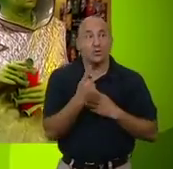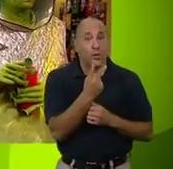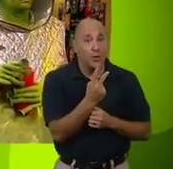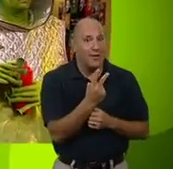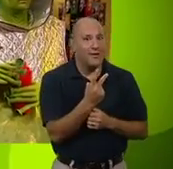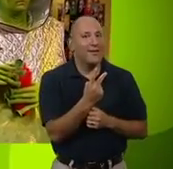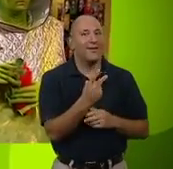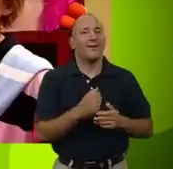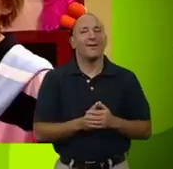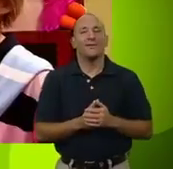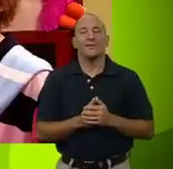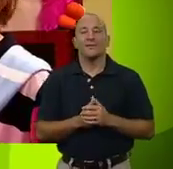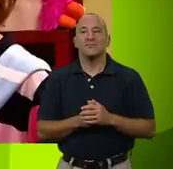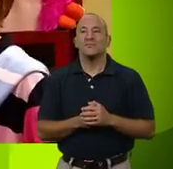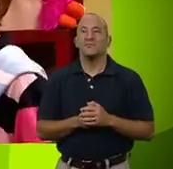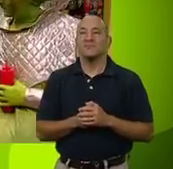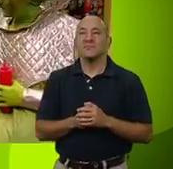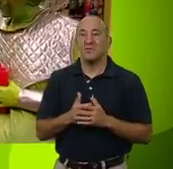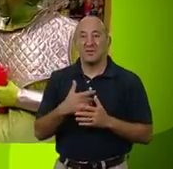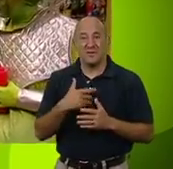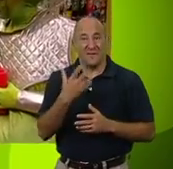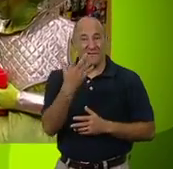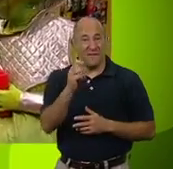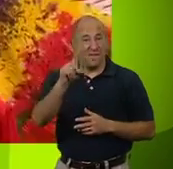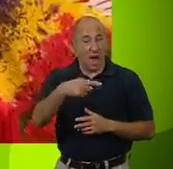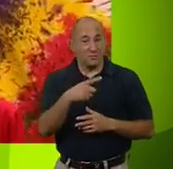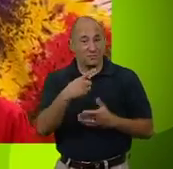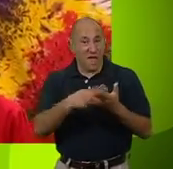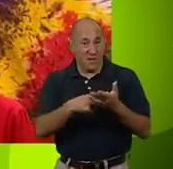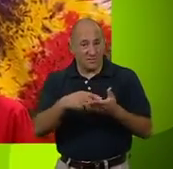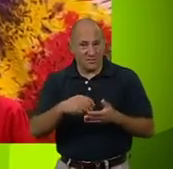aliens, in fact. Shall I start the bidding at 50,000?